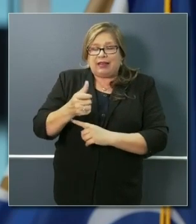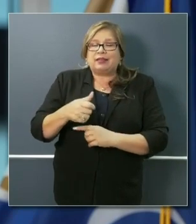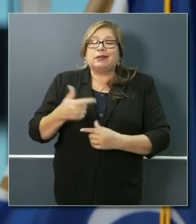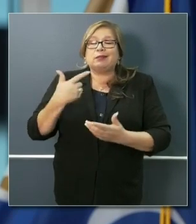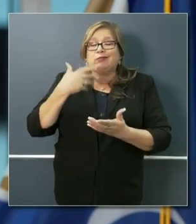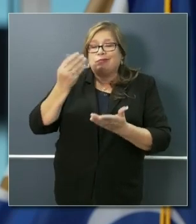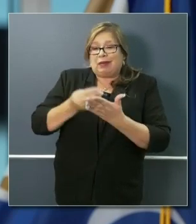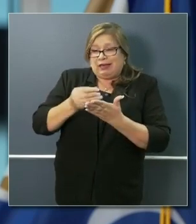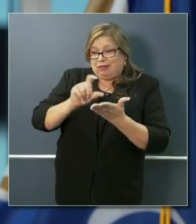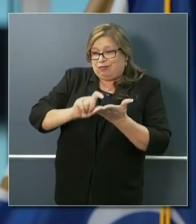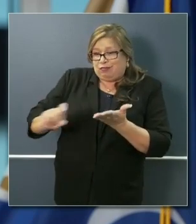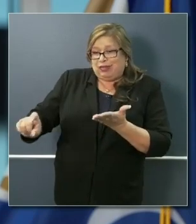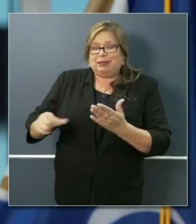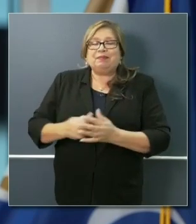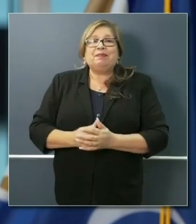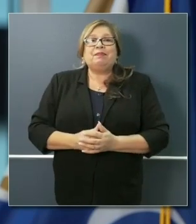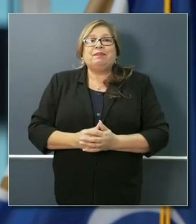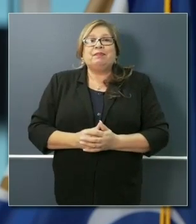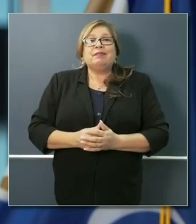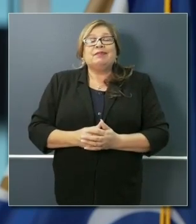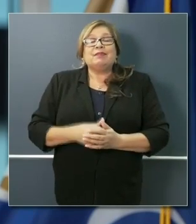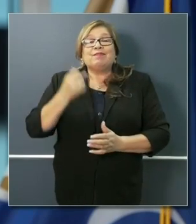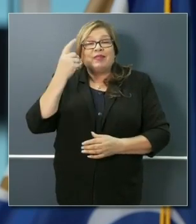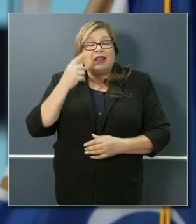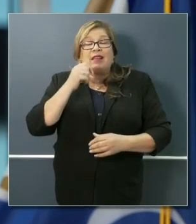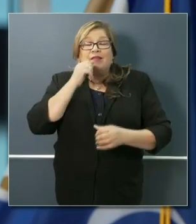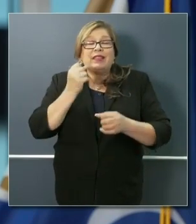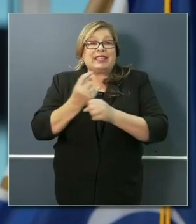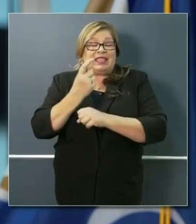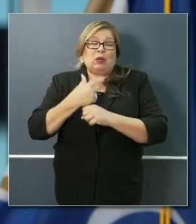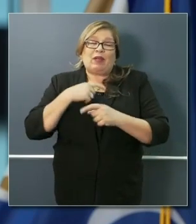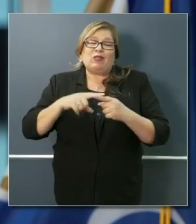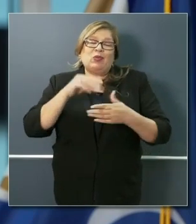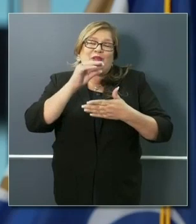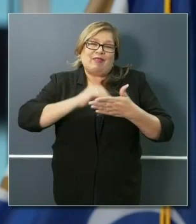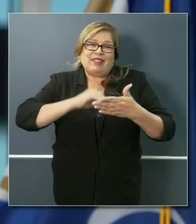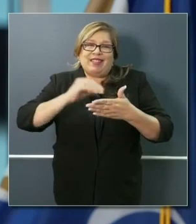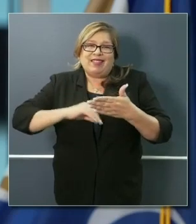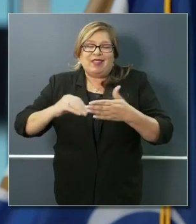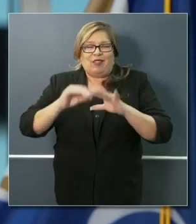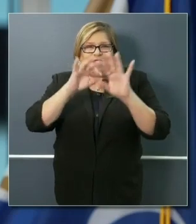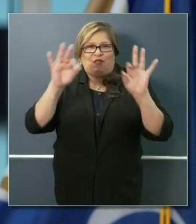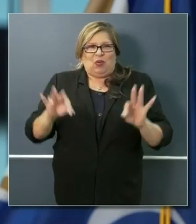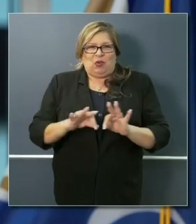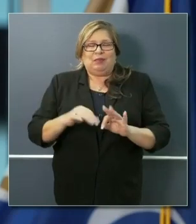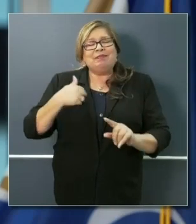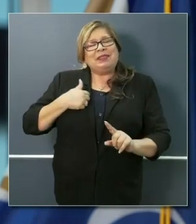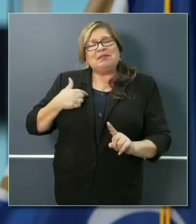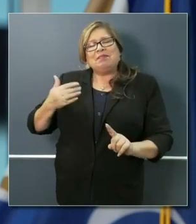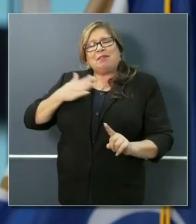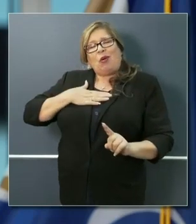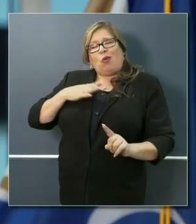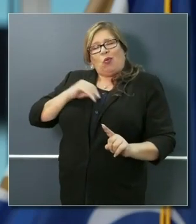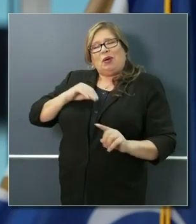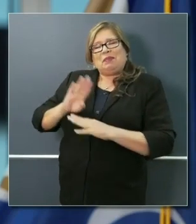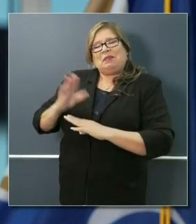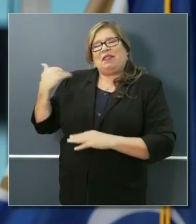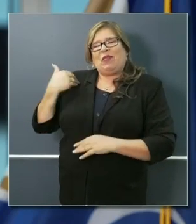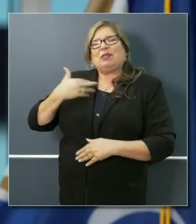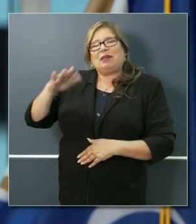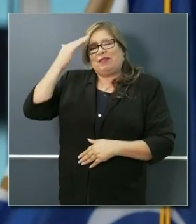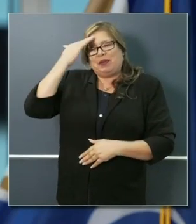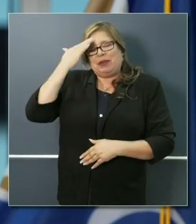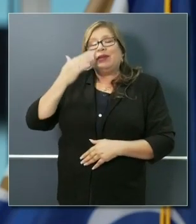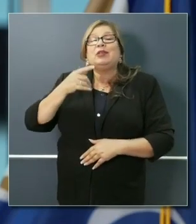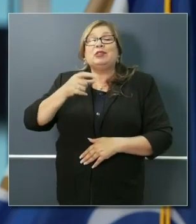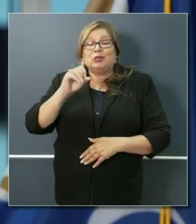men and women, and I'm a former small business man, so I know a thing or two about this. And we send that money to